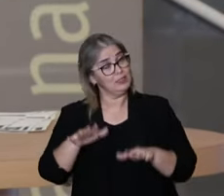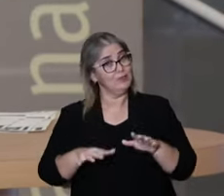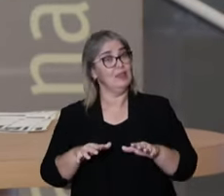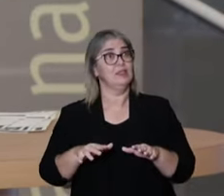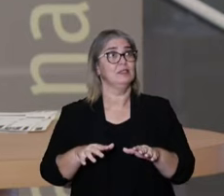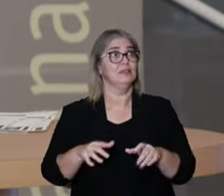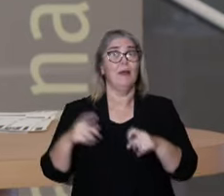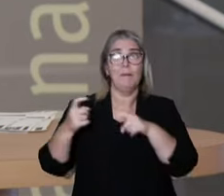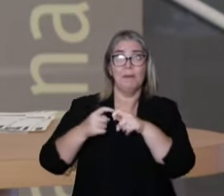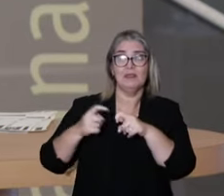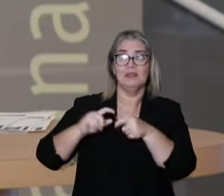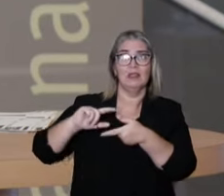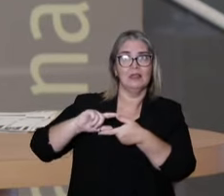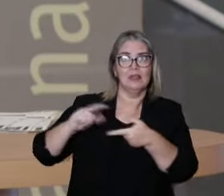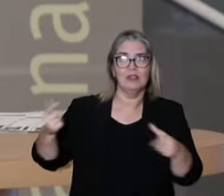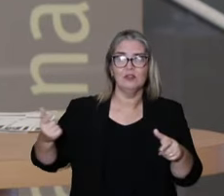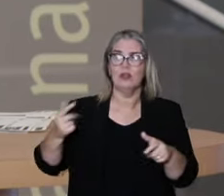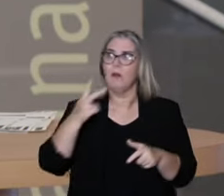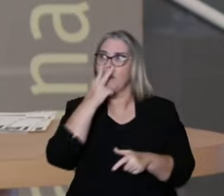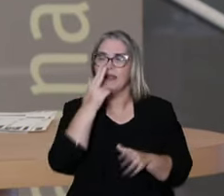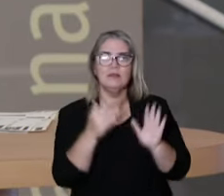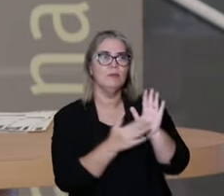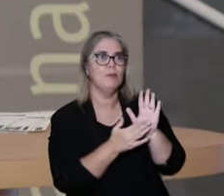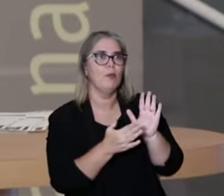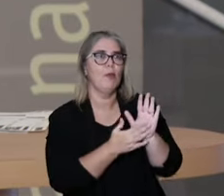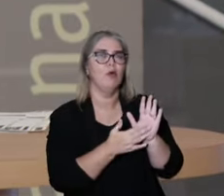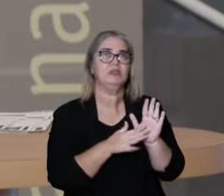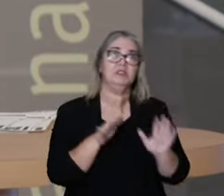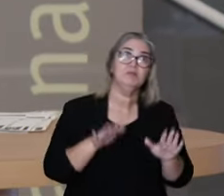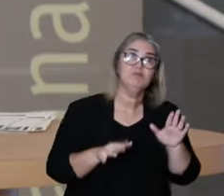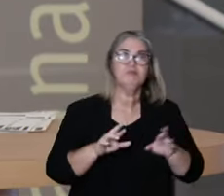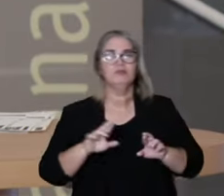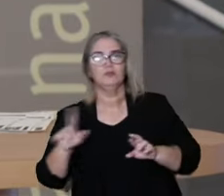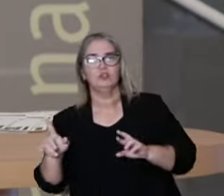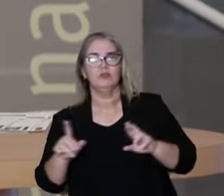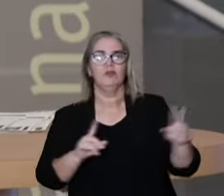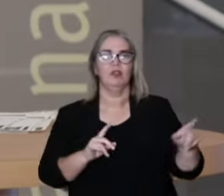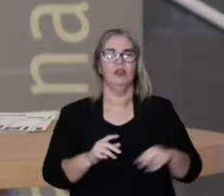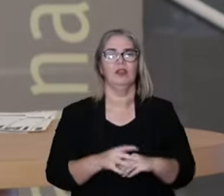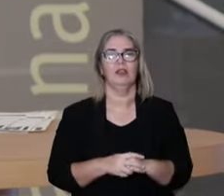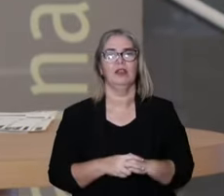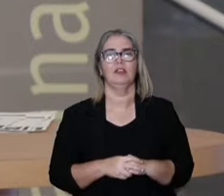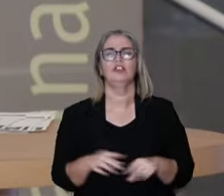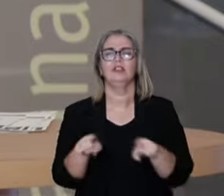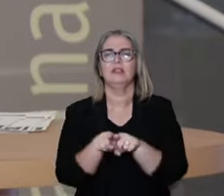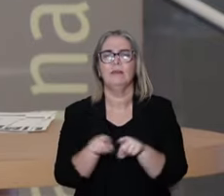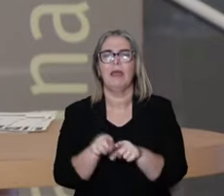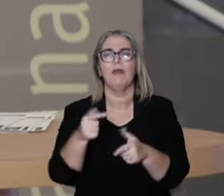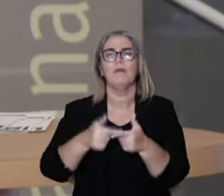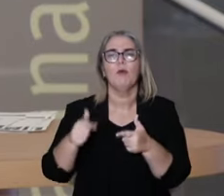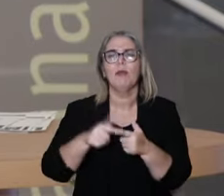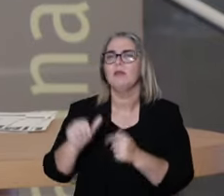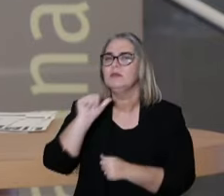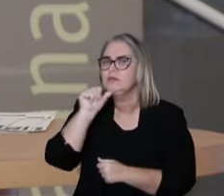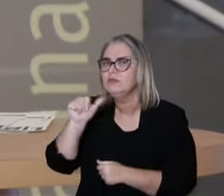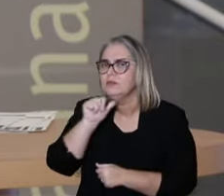For traditional medicines, we have better proposals, especially the Chinese medicine. Also